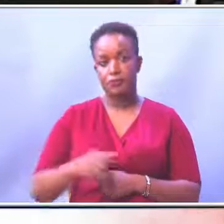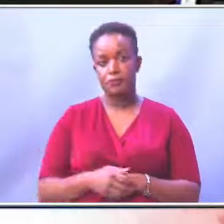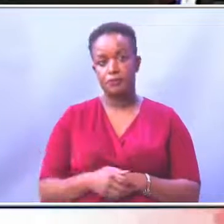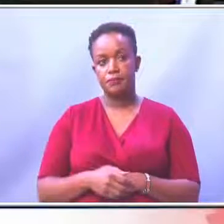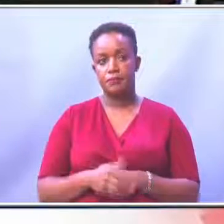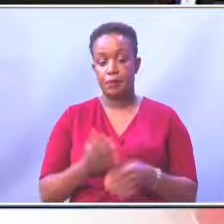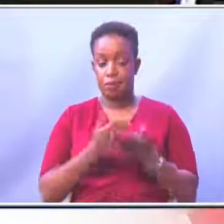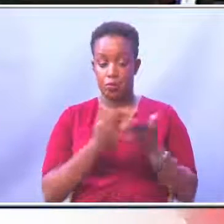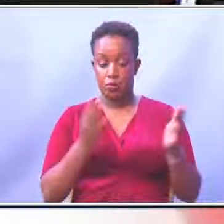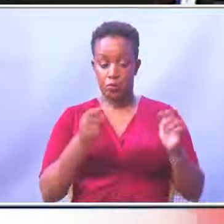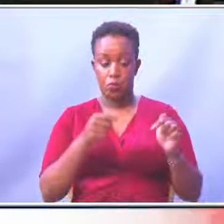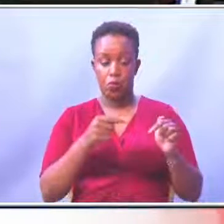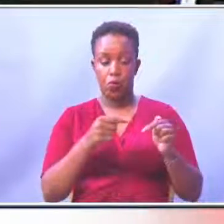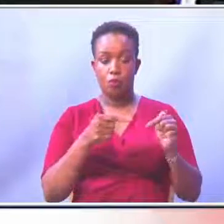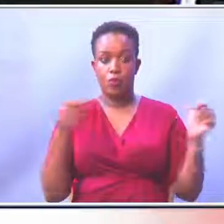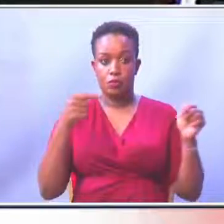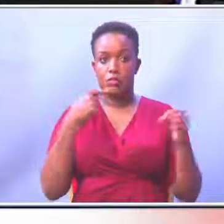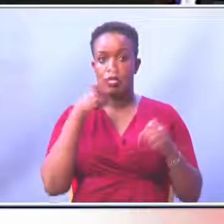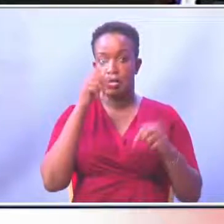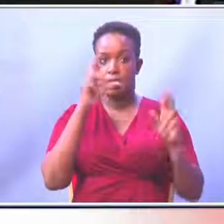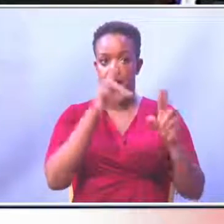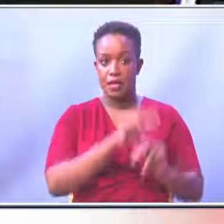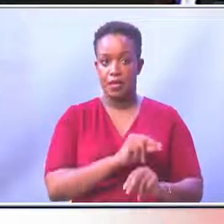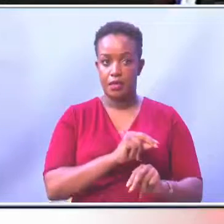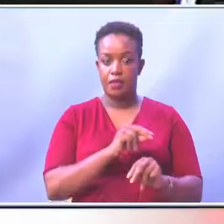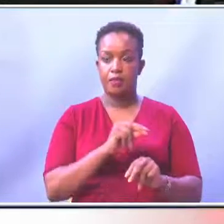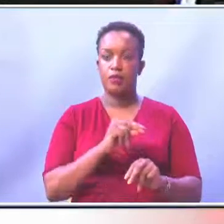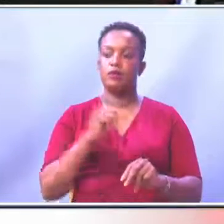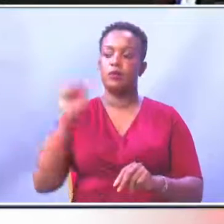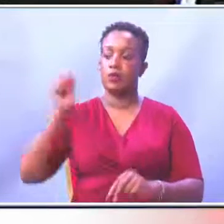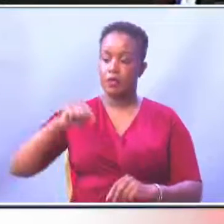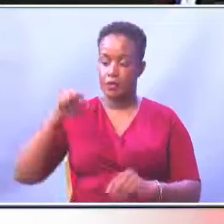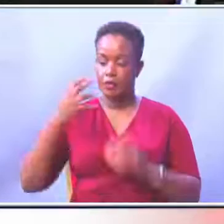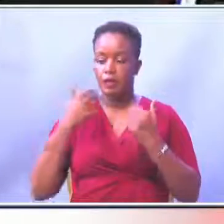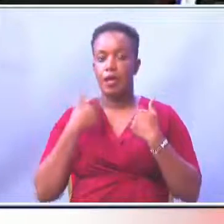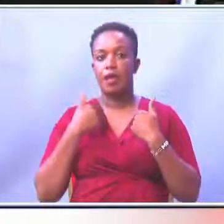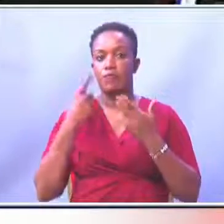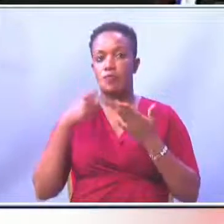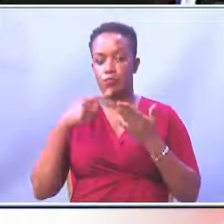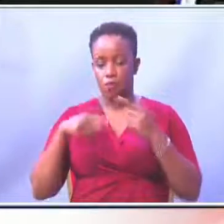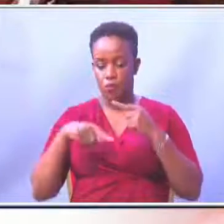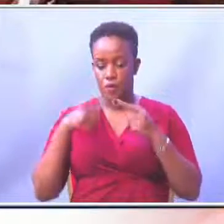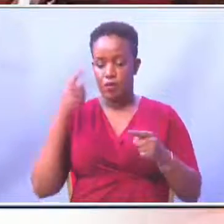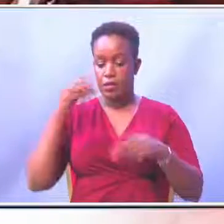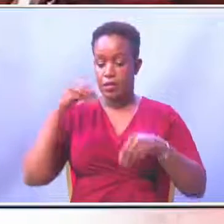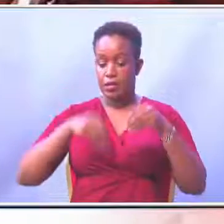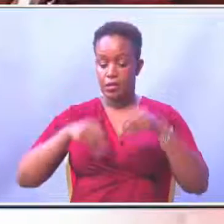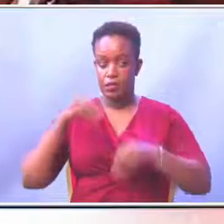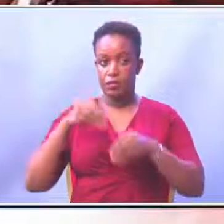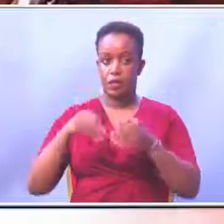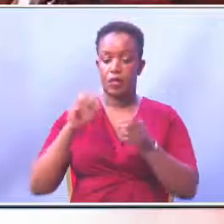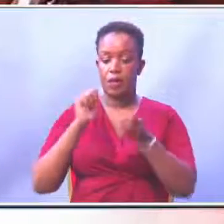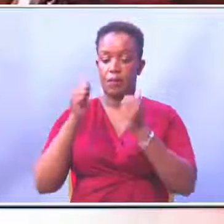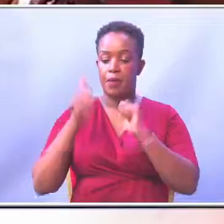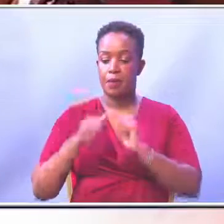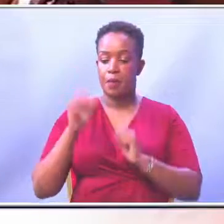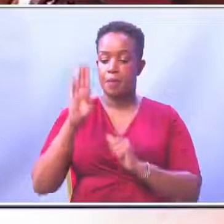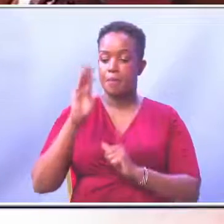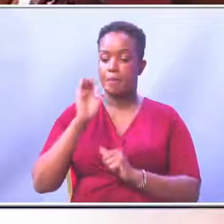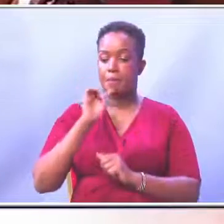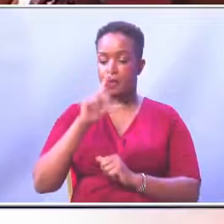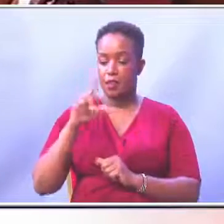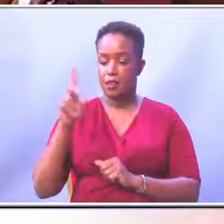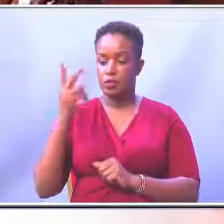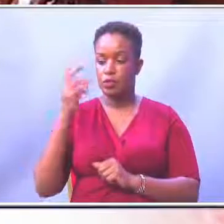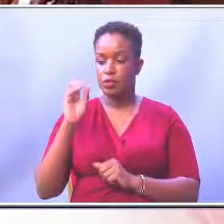As many of the contrary opinion say nay. The ayes have it. The Election Amendment Bill 2021 that is